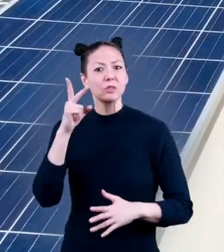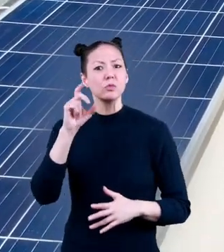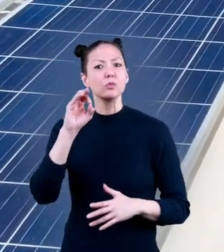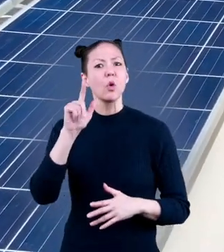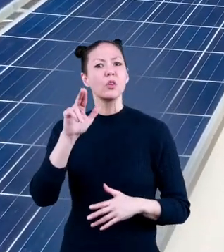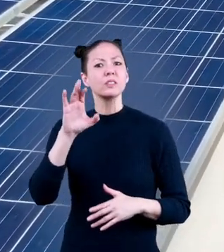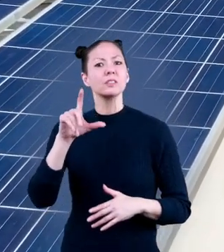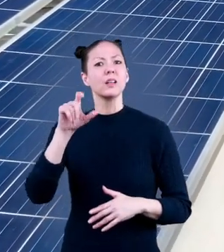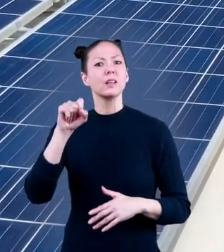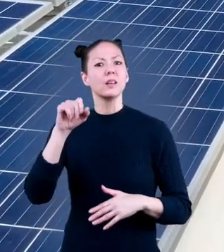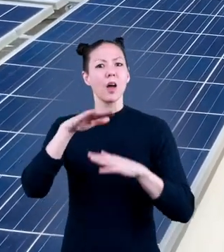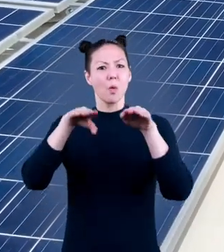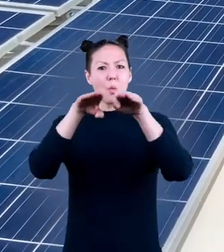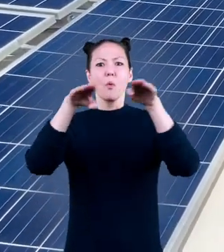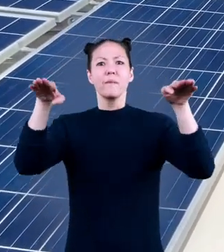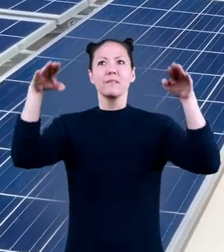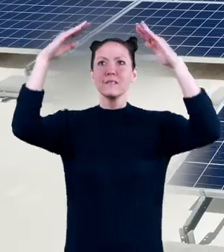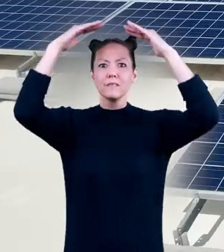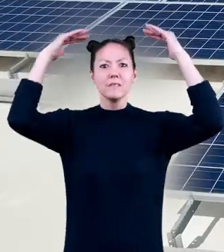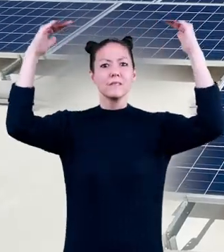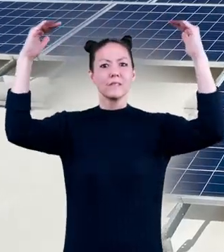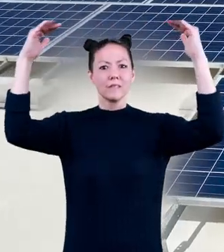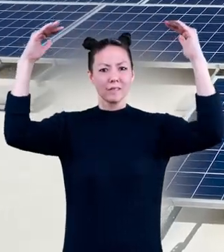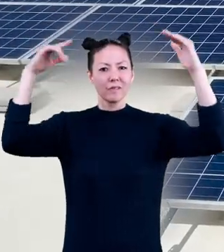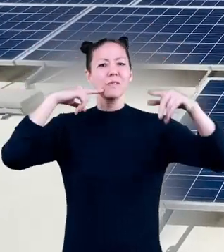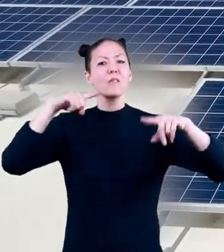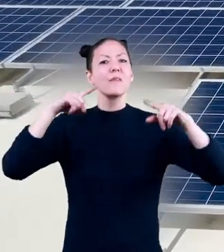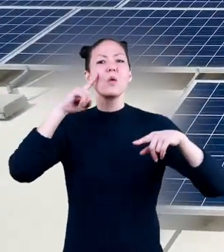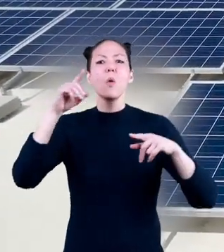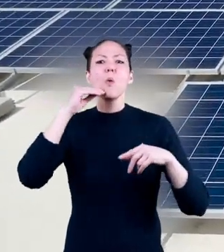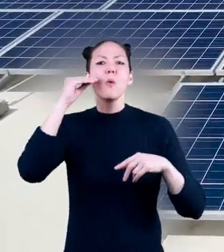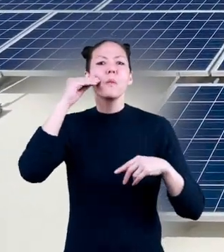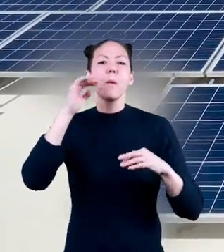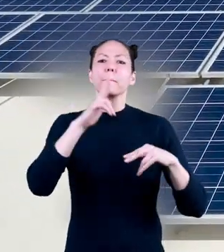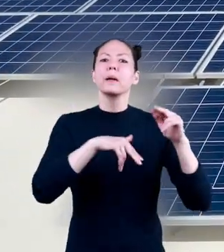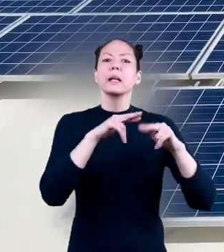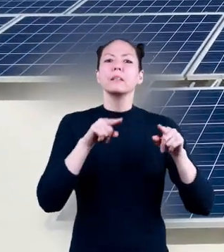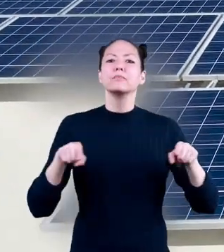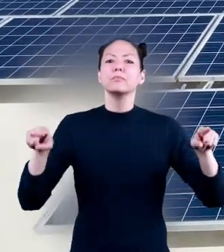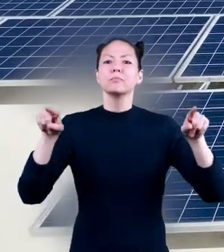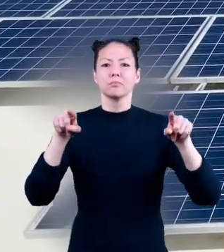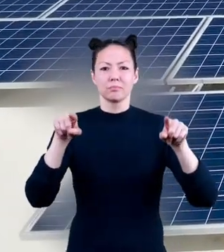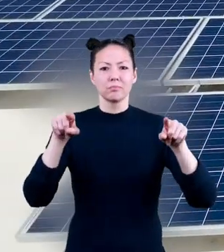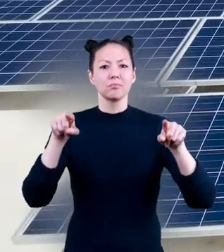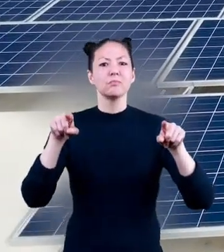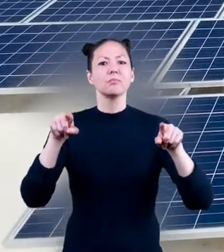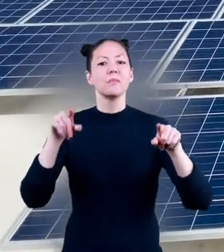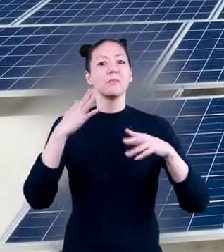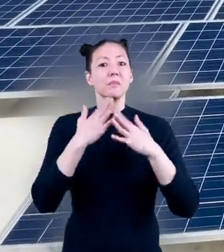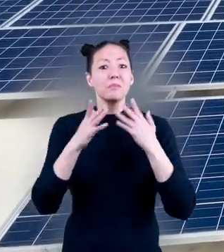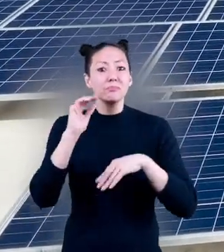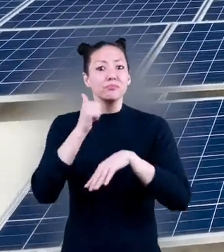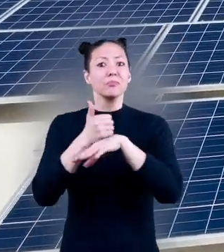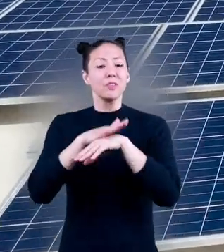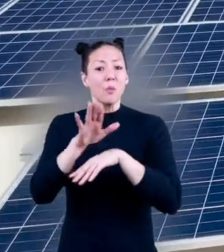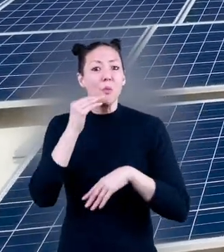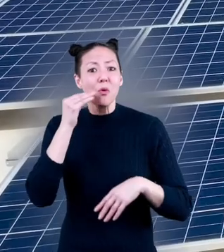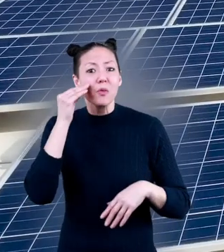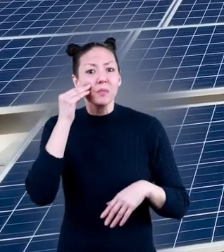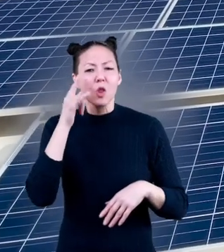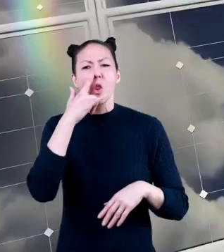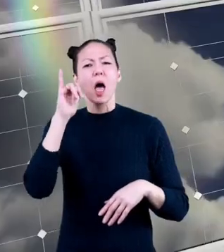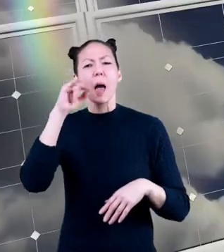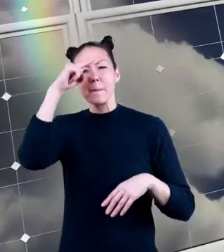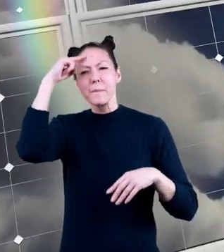solar cells on the roofs of various homes and buildings? Maybe you even have some on your own home. They look